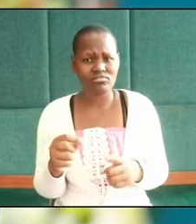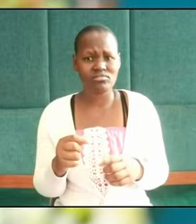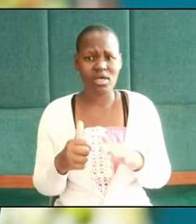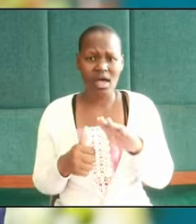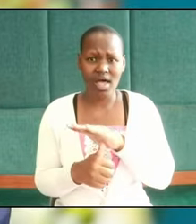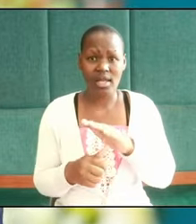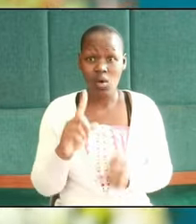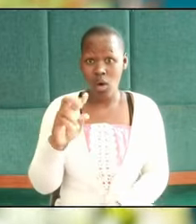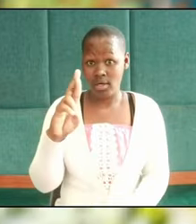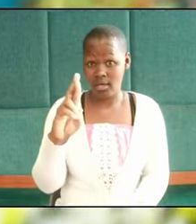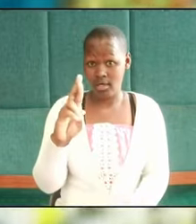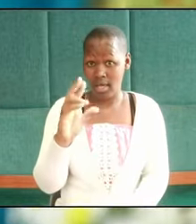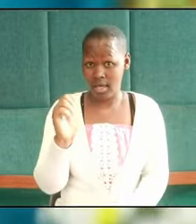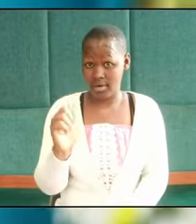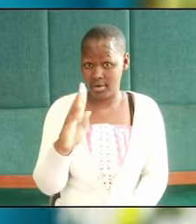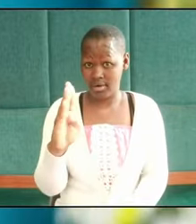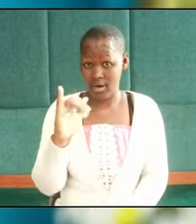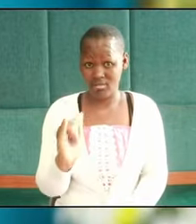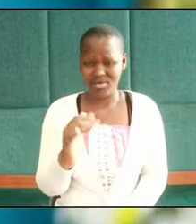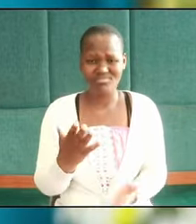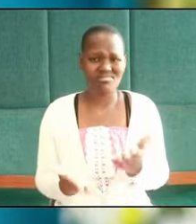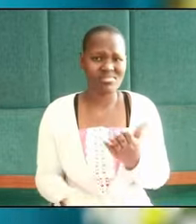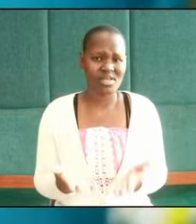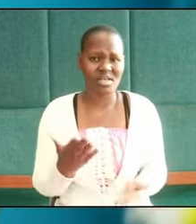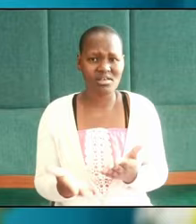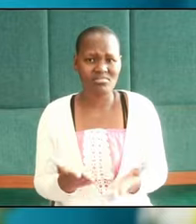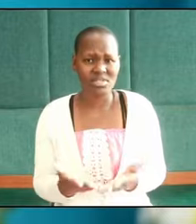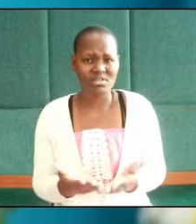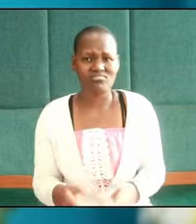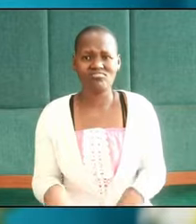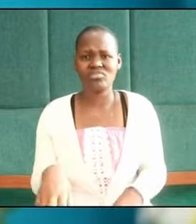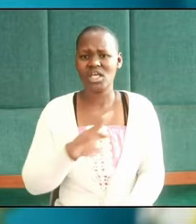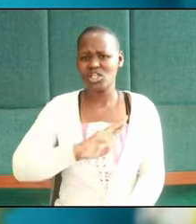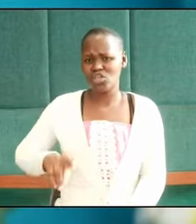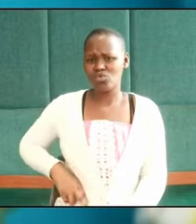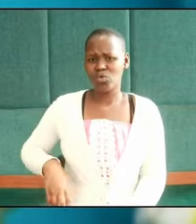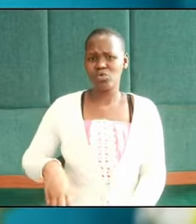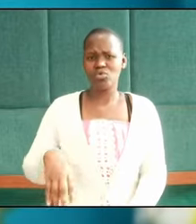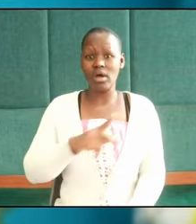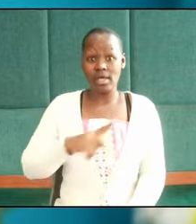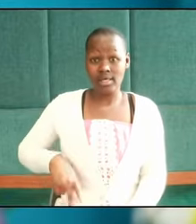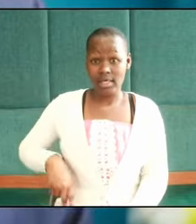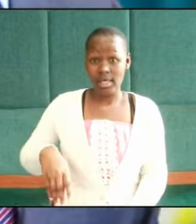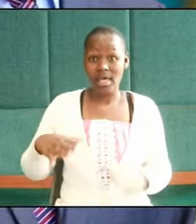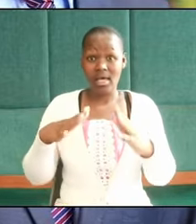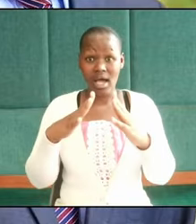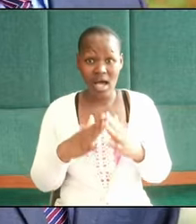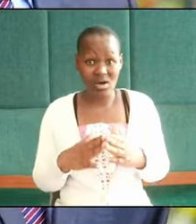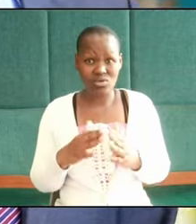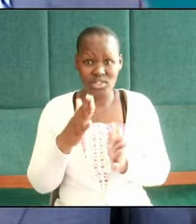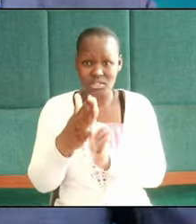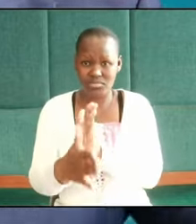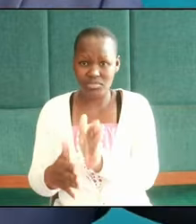rabbi maybe they were in the royal palace prepared to take up roles